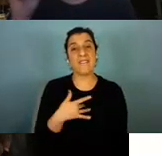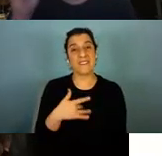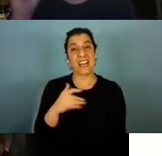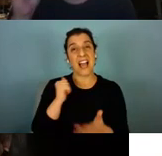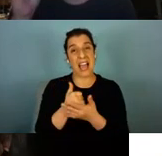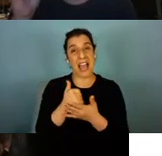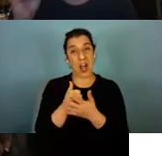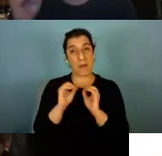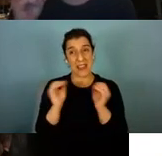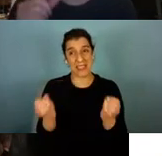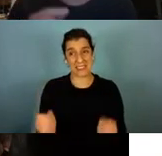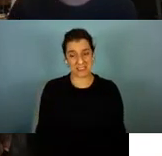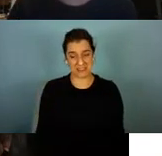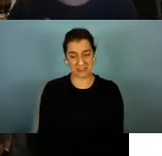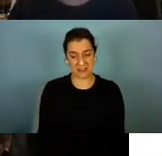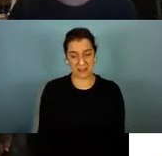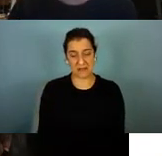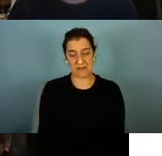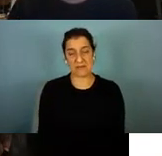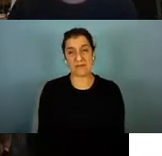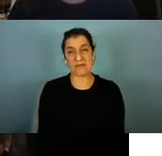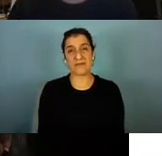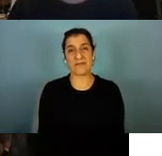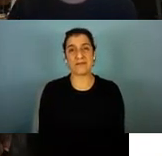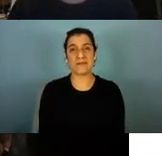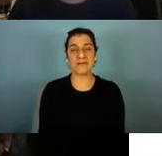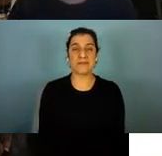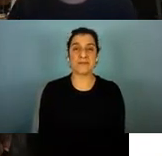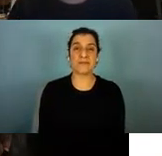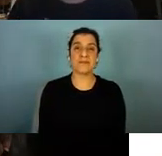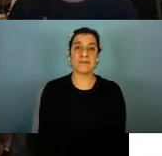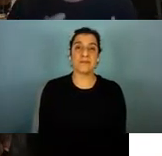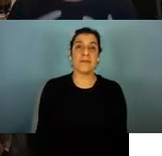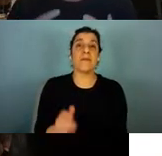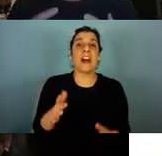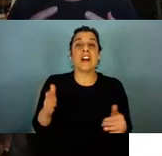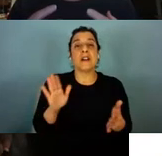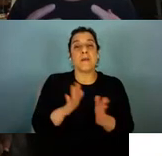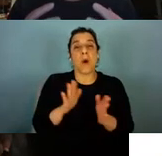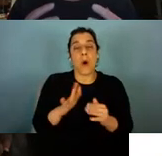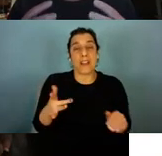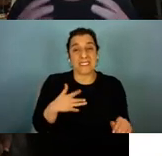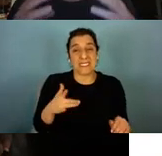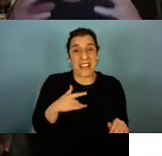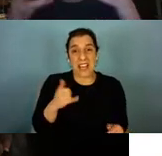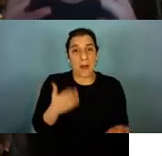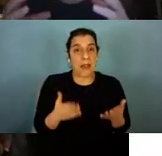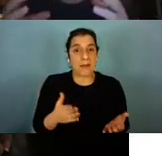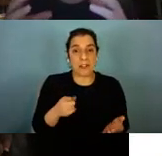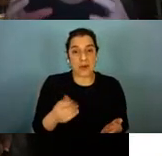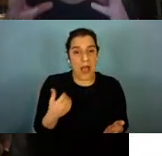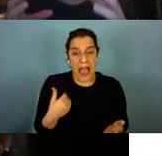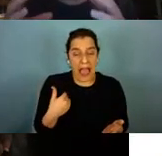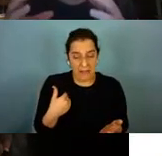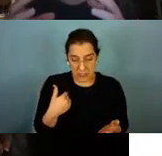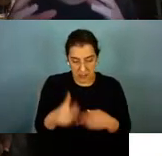small sense that maybe you have some um uh uh ability